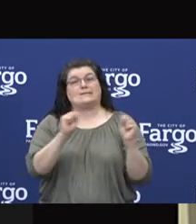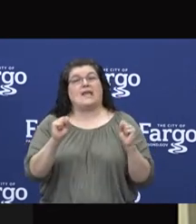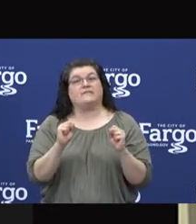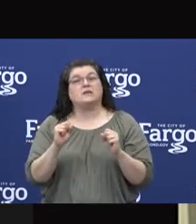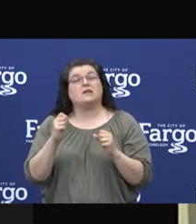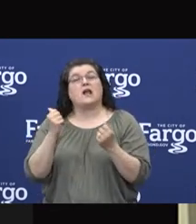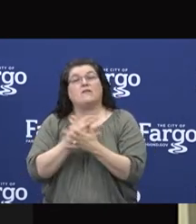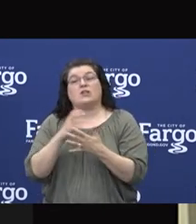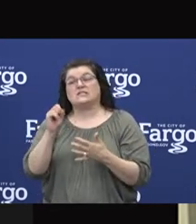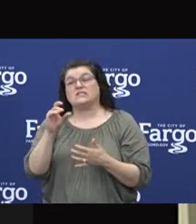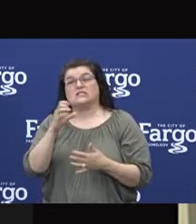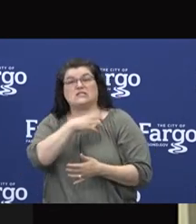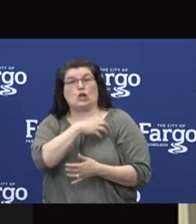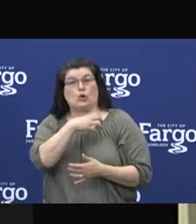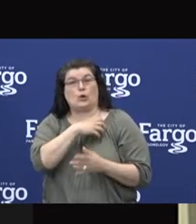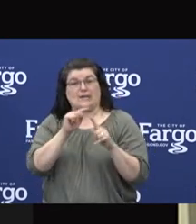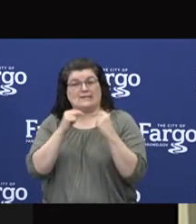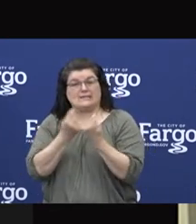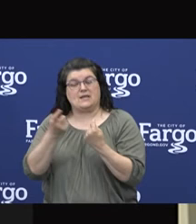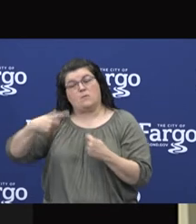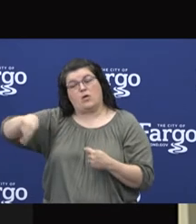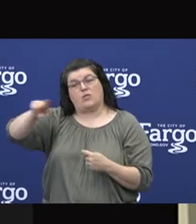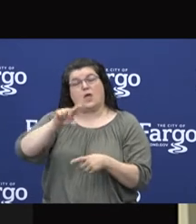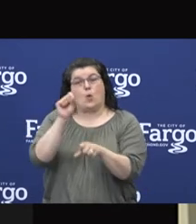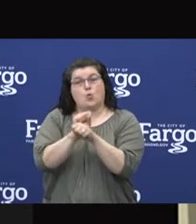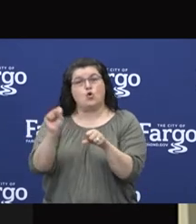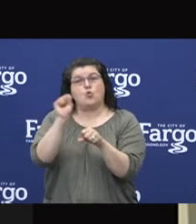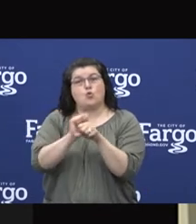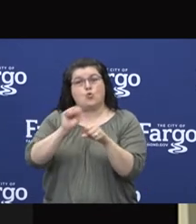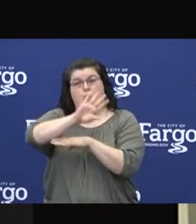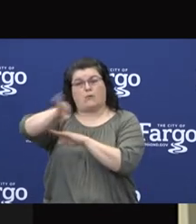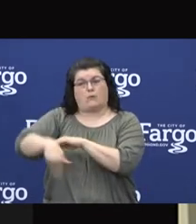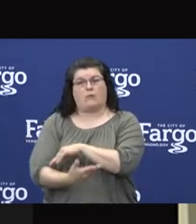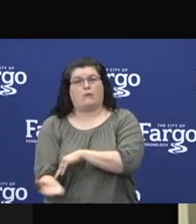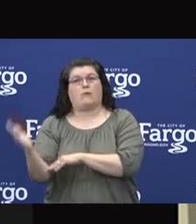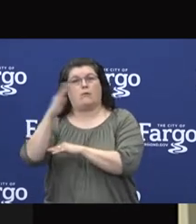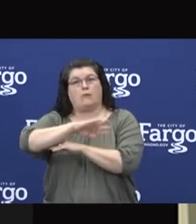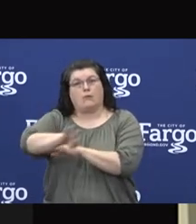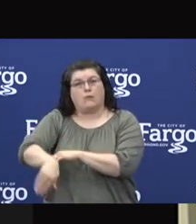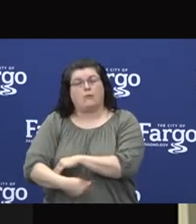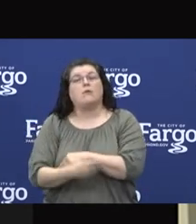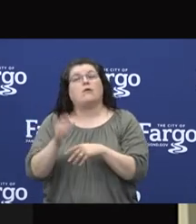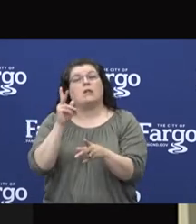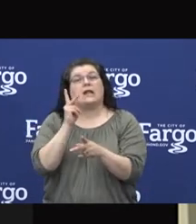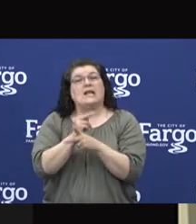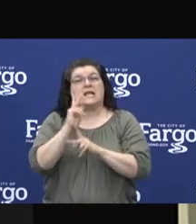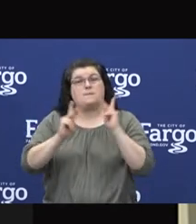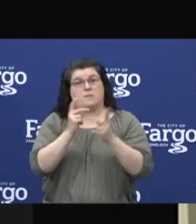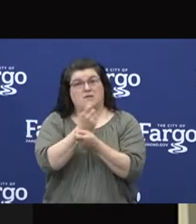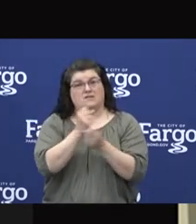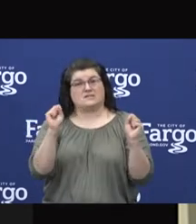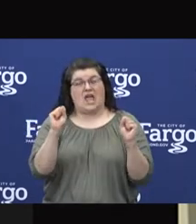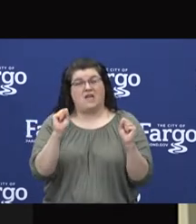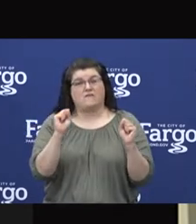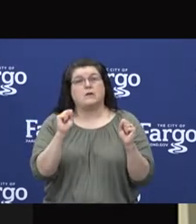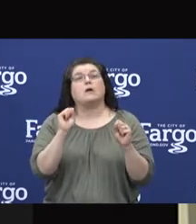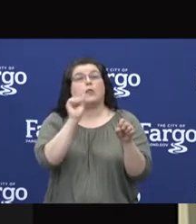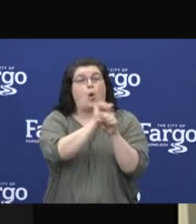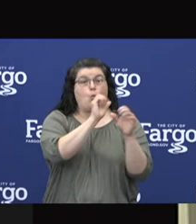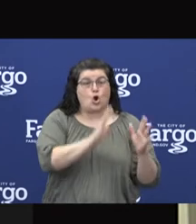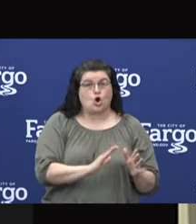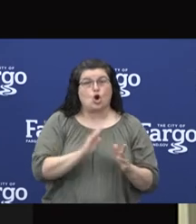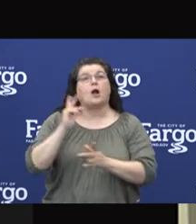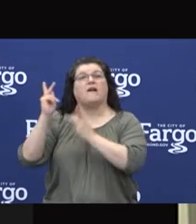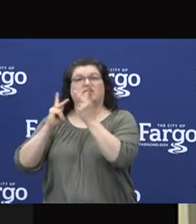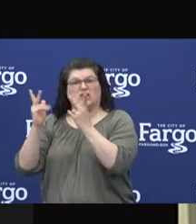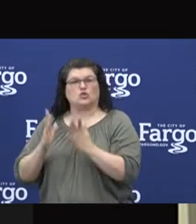Every day around the clock, these employees diligently keep our staff, patients and visitors safe. We are extremely proud of them